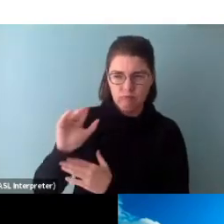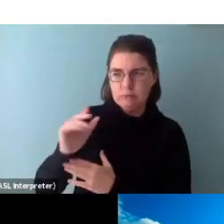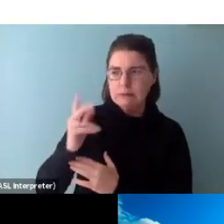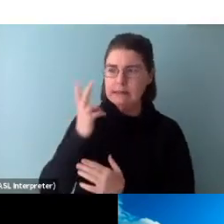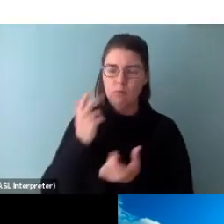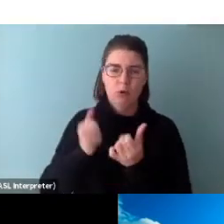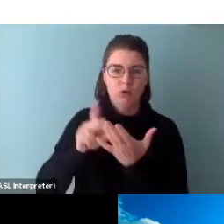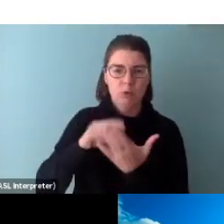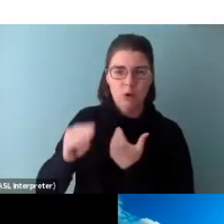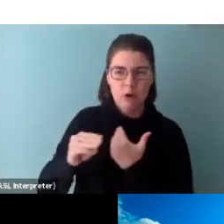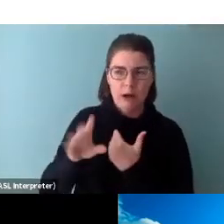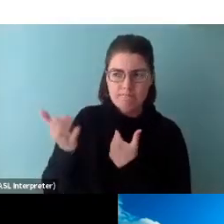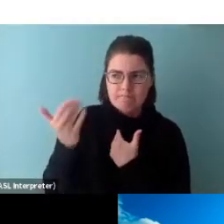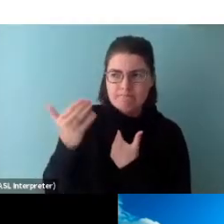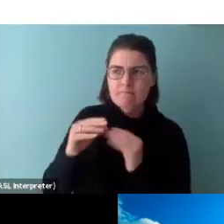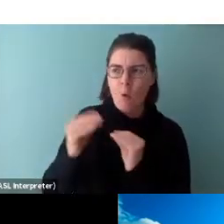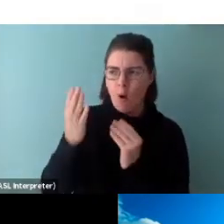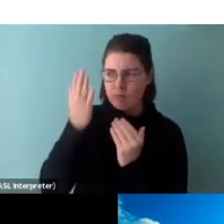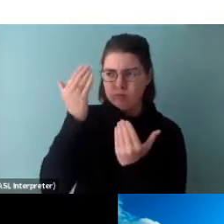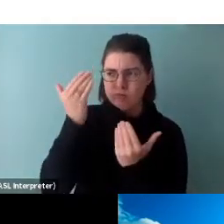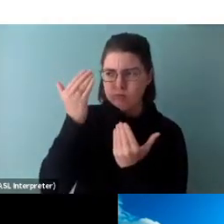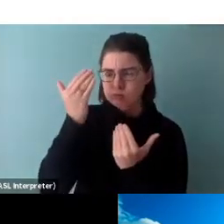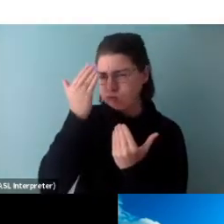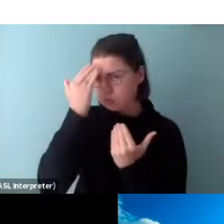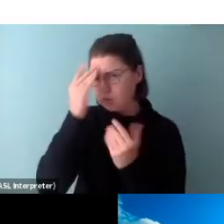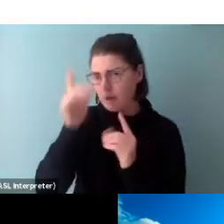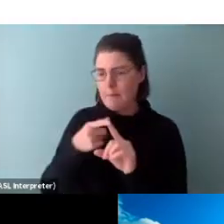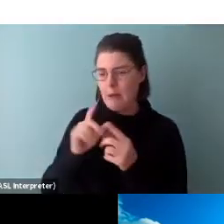to find out more about the intake process.